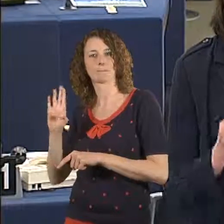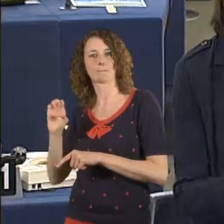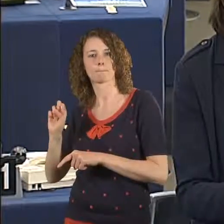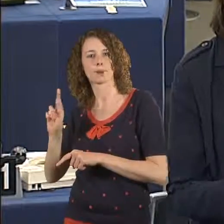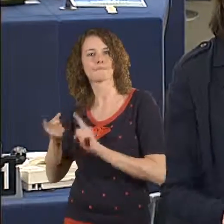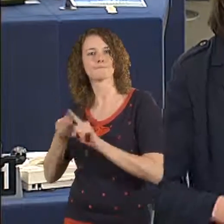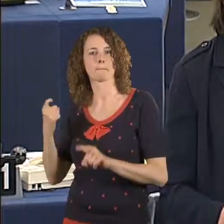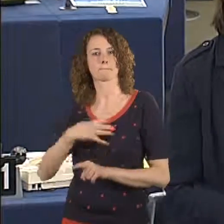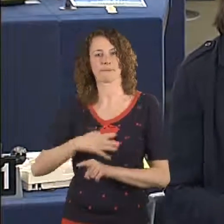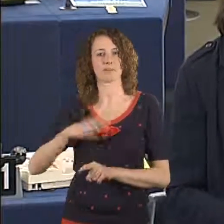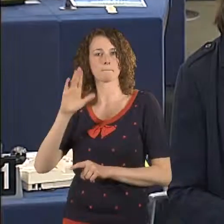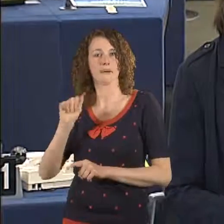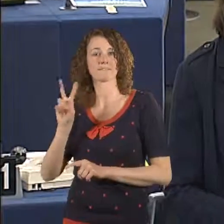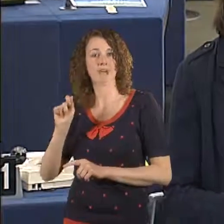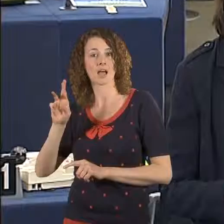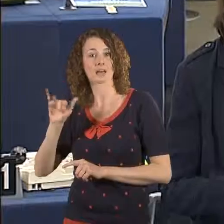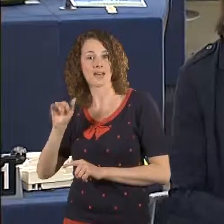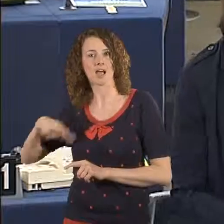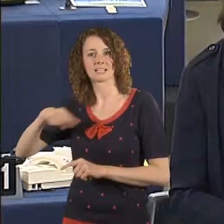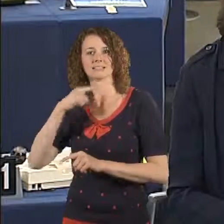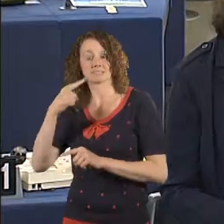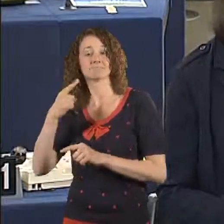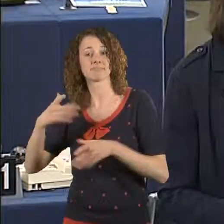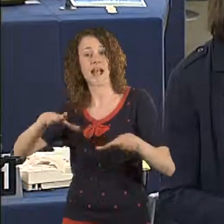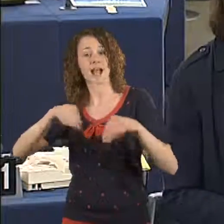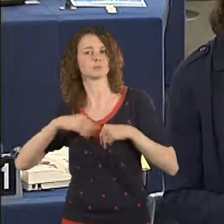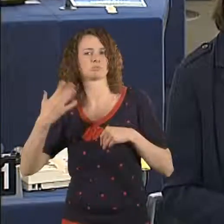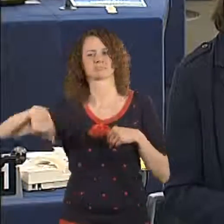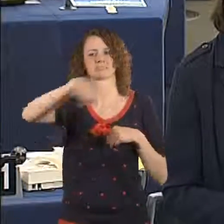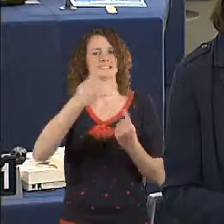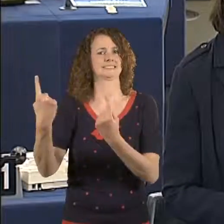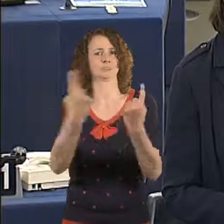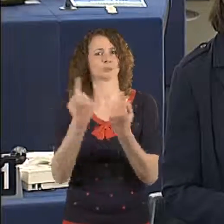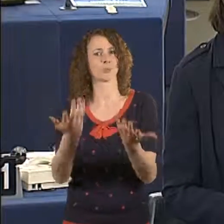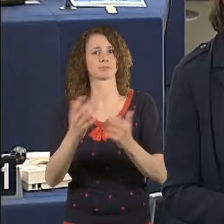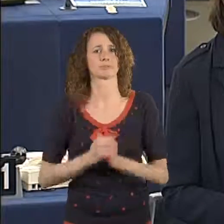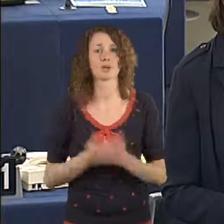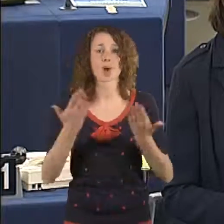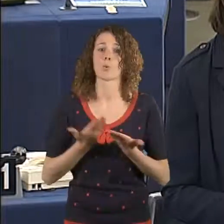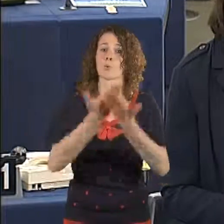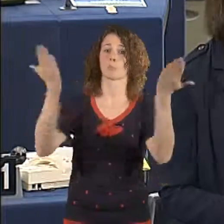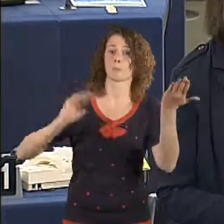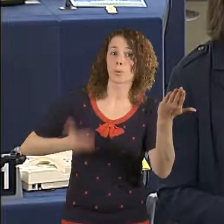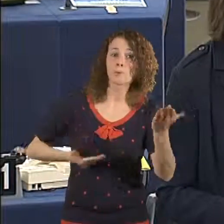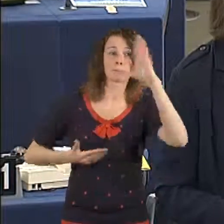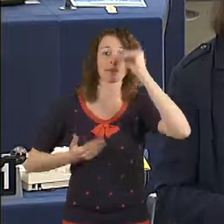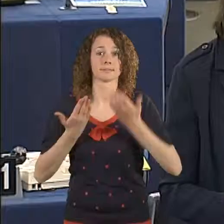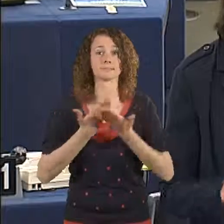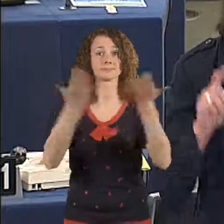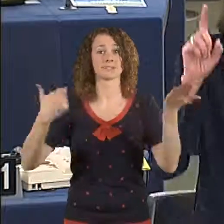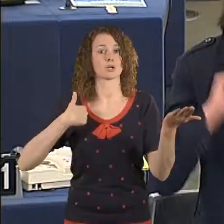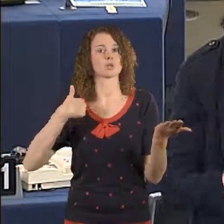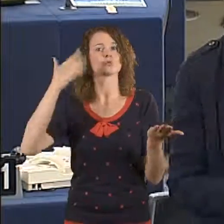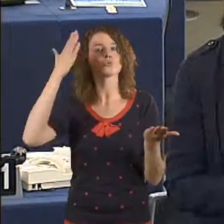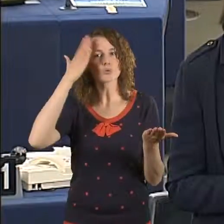you. You're the only one in the Commission that is trying, with the instruments available to you, to do something about this